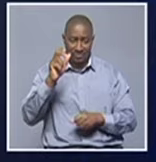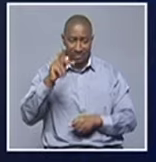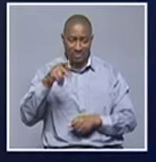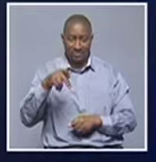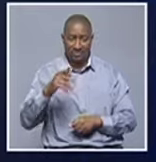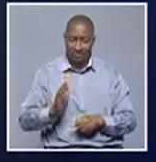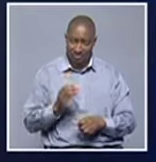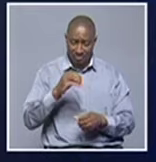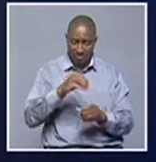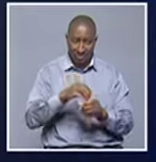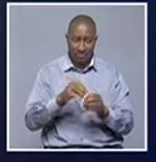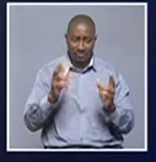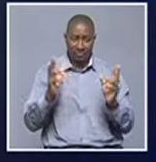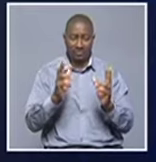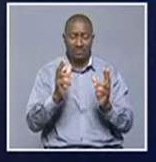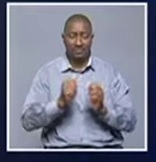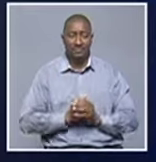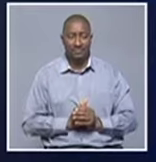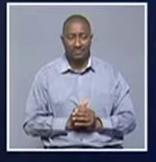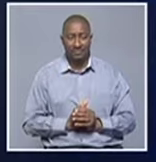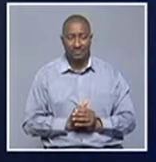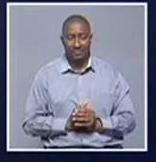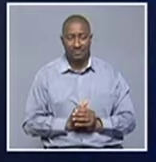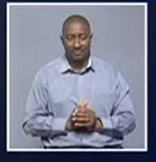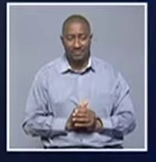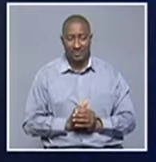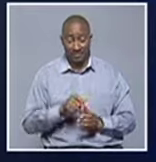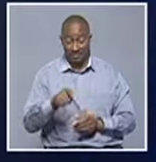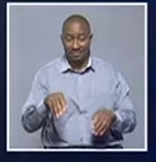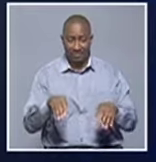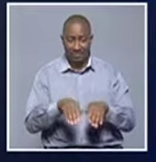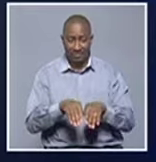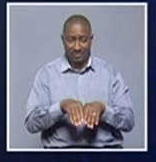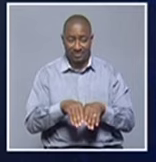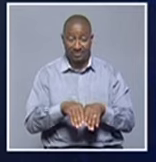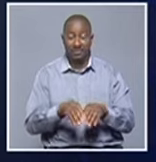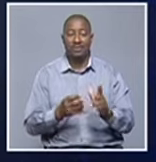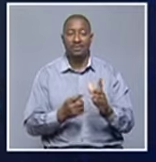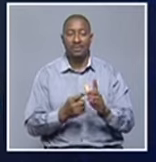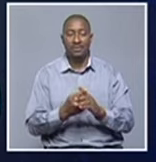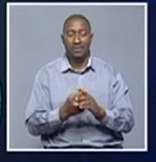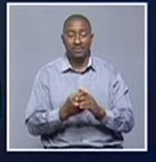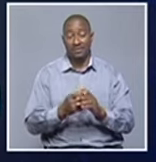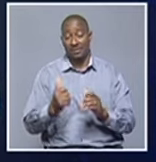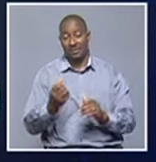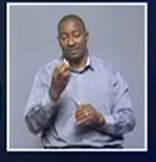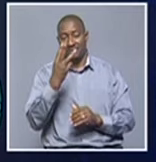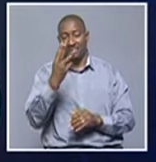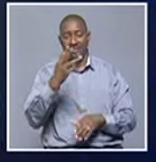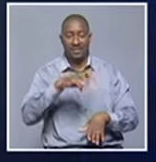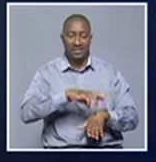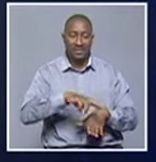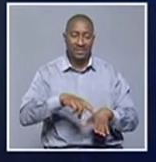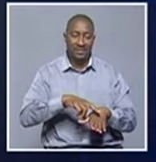that level so basically that is why the run was introduced and that's why we're going to do it and it's going to be happening in three other regions which is